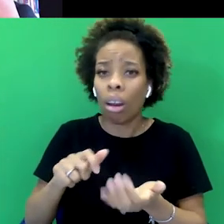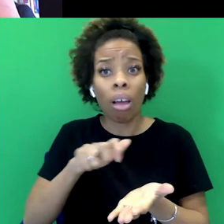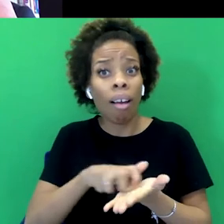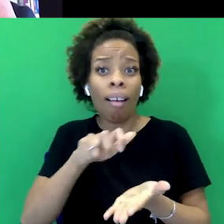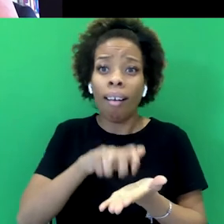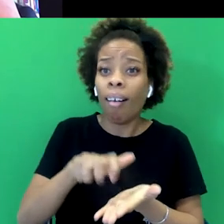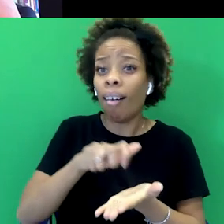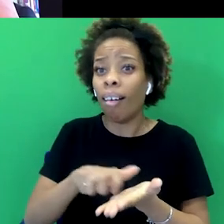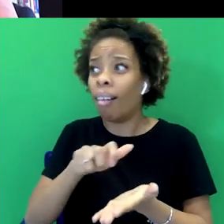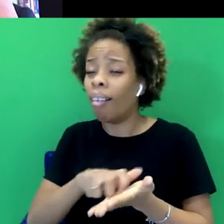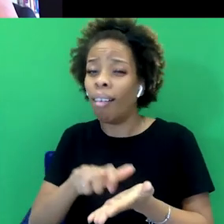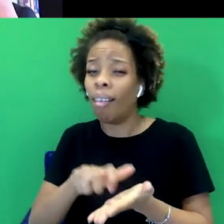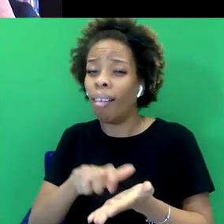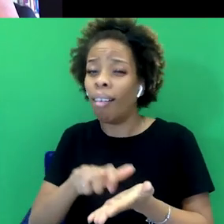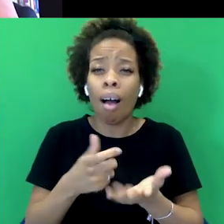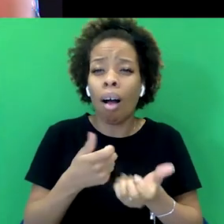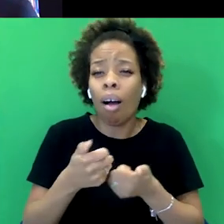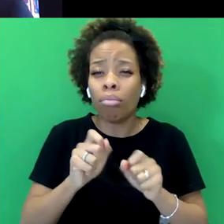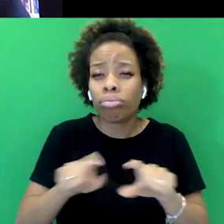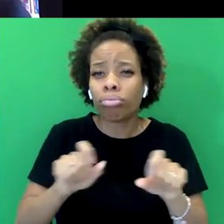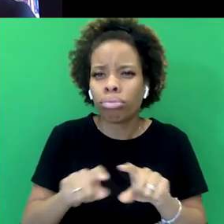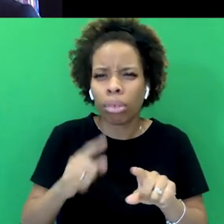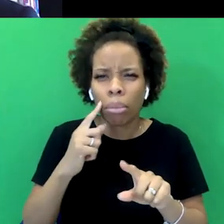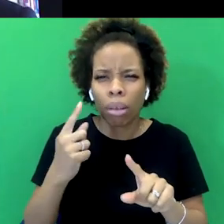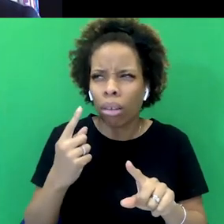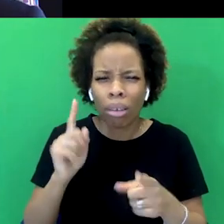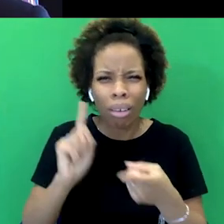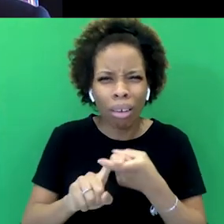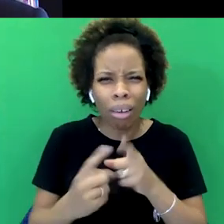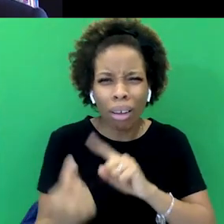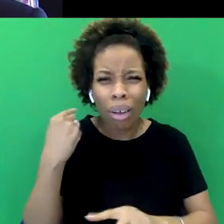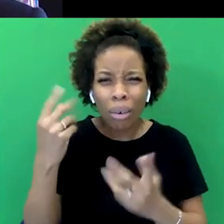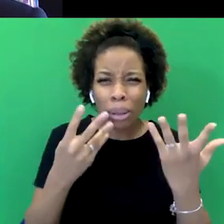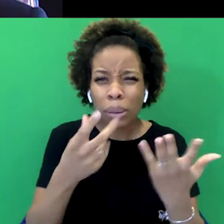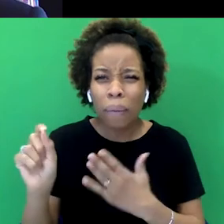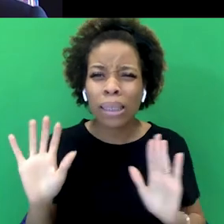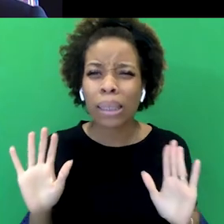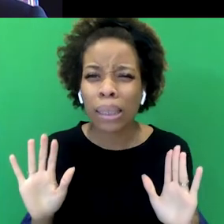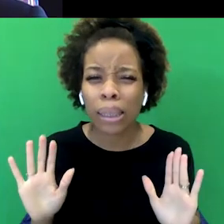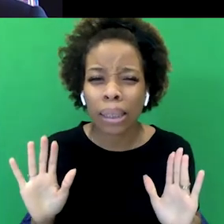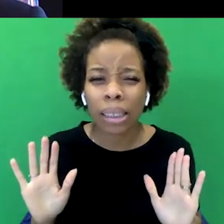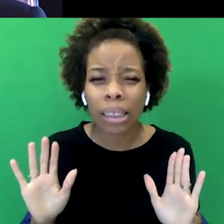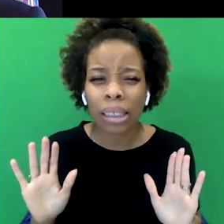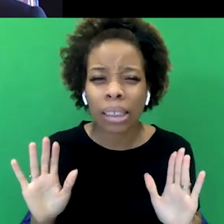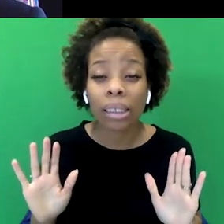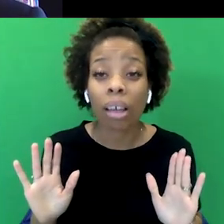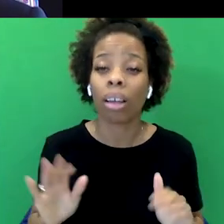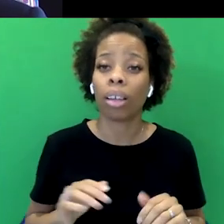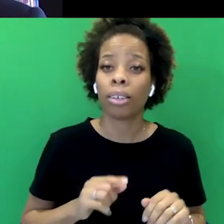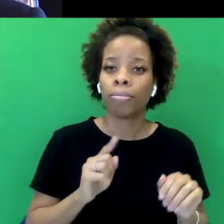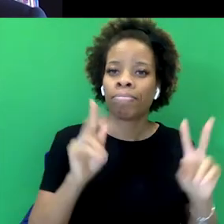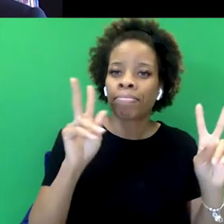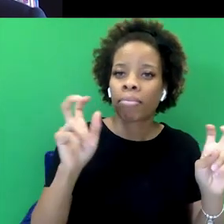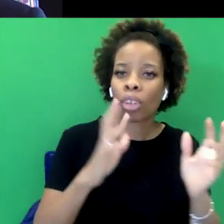so 1970s. Yeah. But because there's this woke versus proud